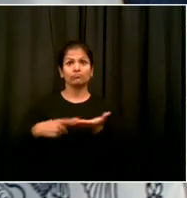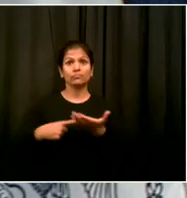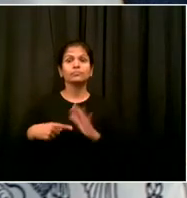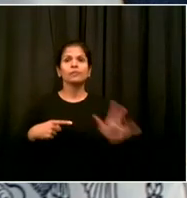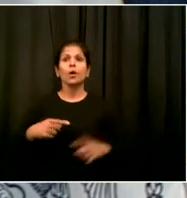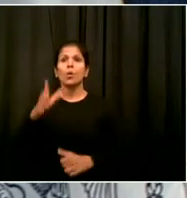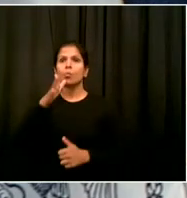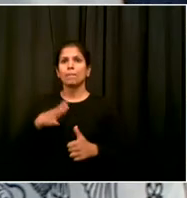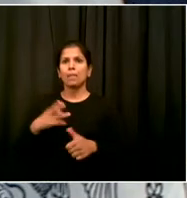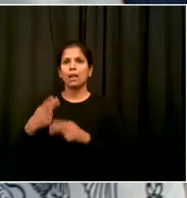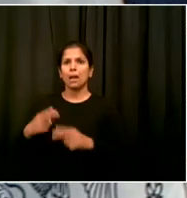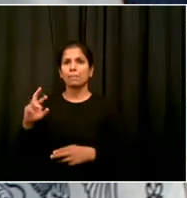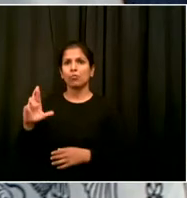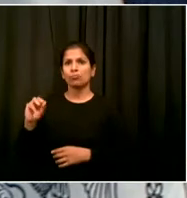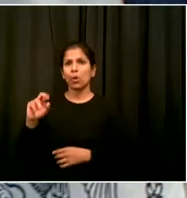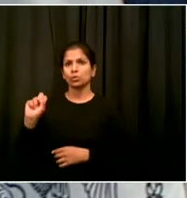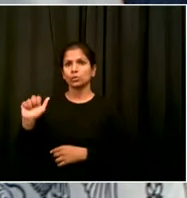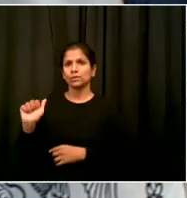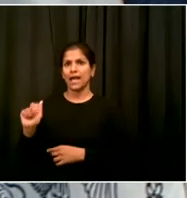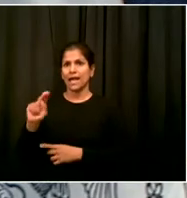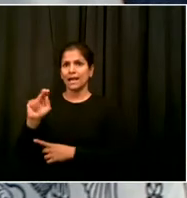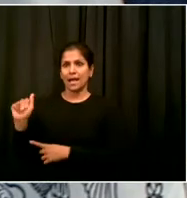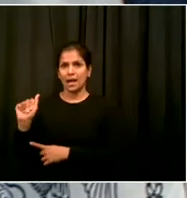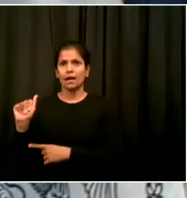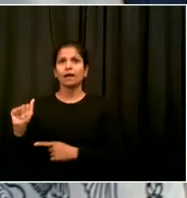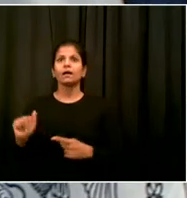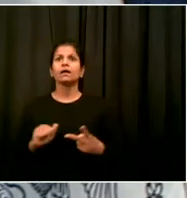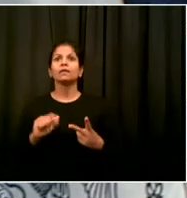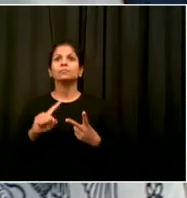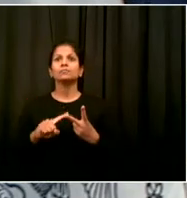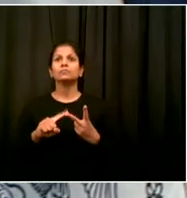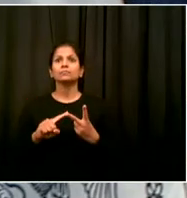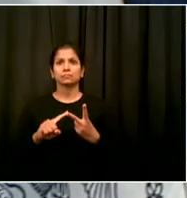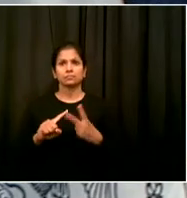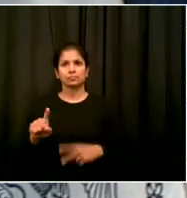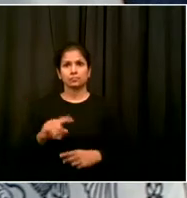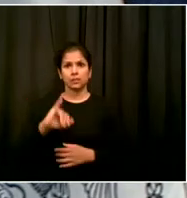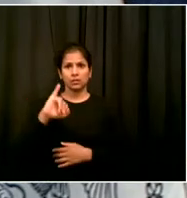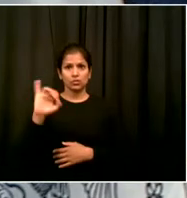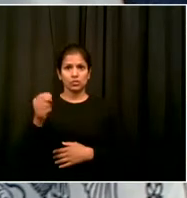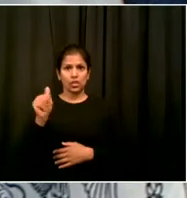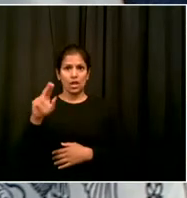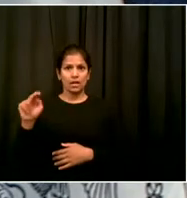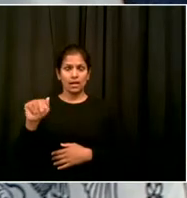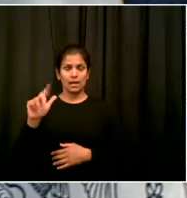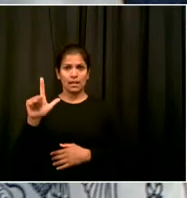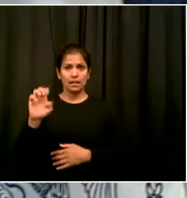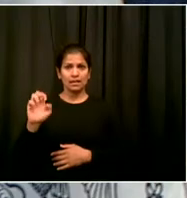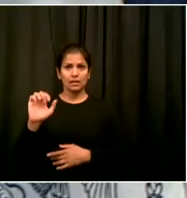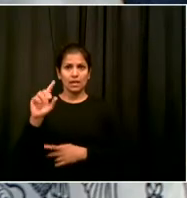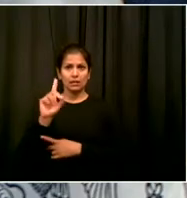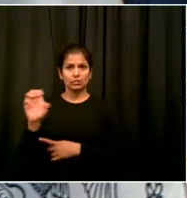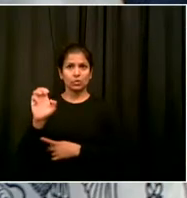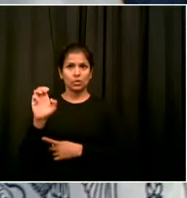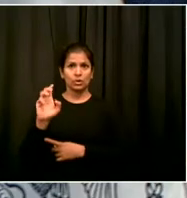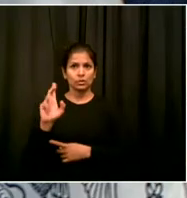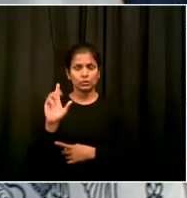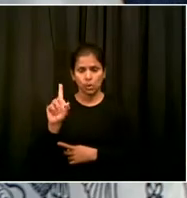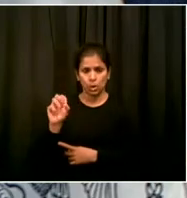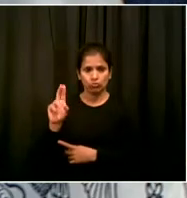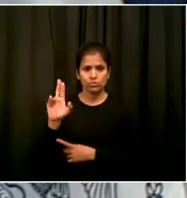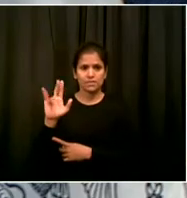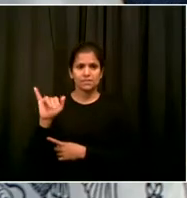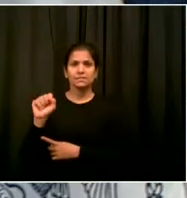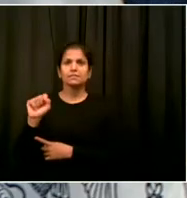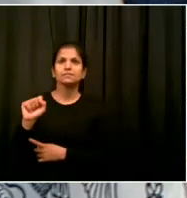Doris, Deputy Mayor Phil Thompson, DOT Chief Operating Officer Margaret Frodione, Senior